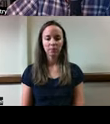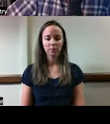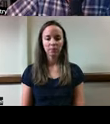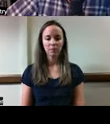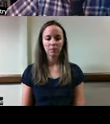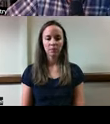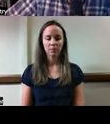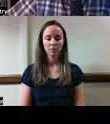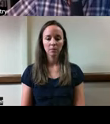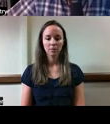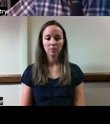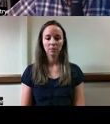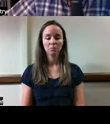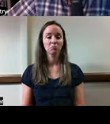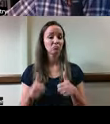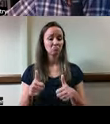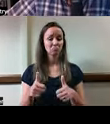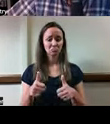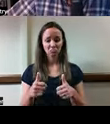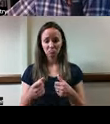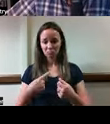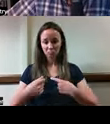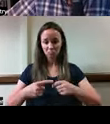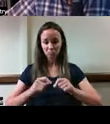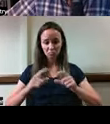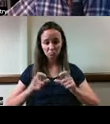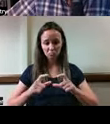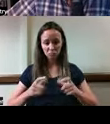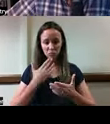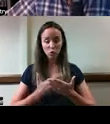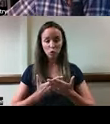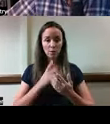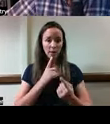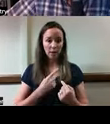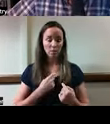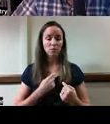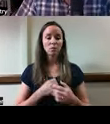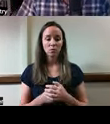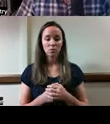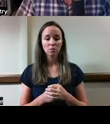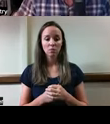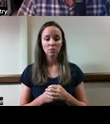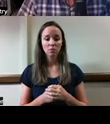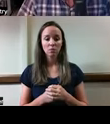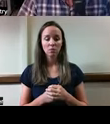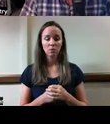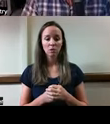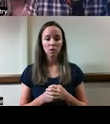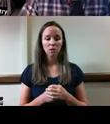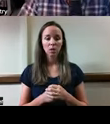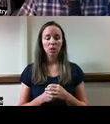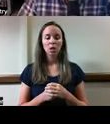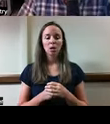Okay, some really good answers already have popped up here. We're getting, these are the things that I'm reading, and not